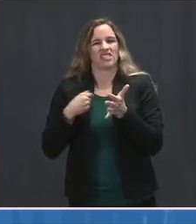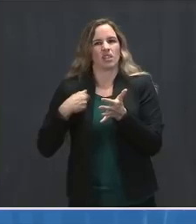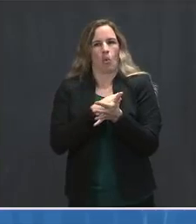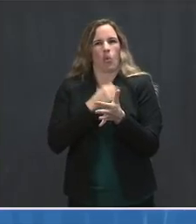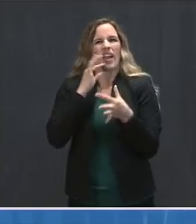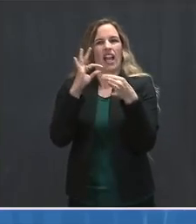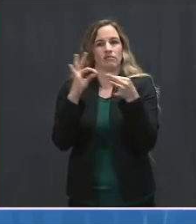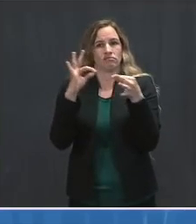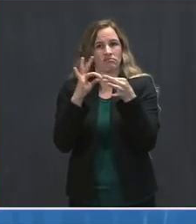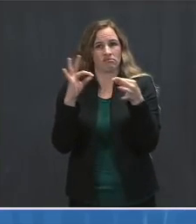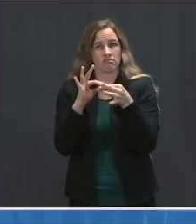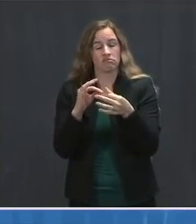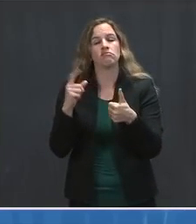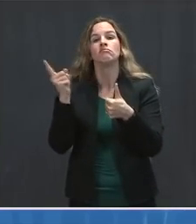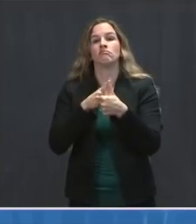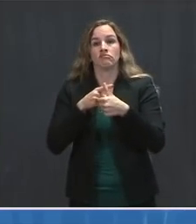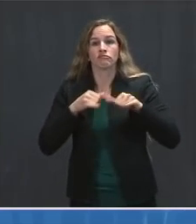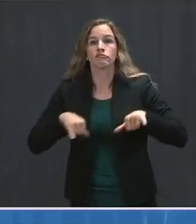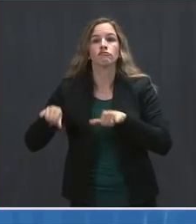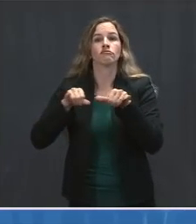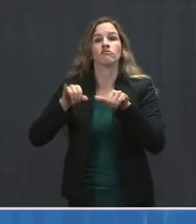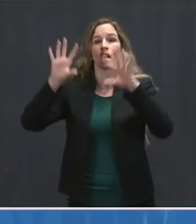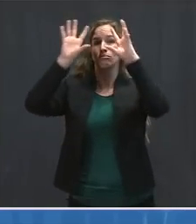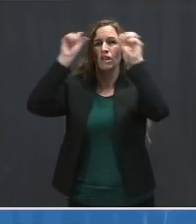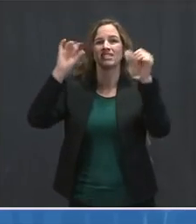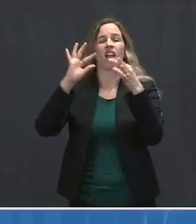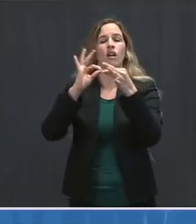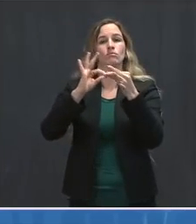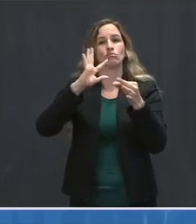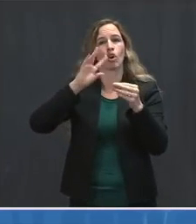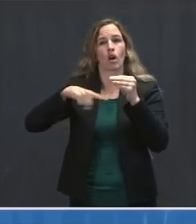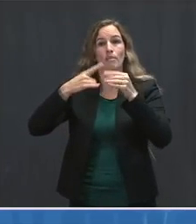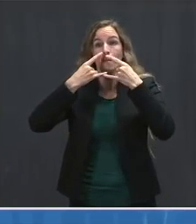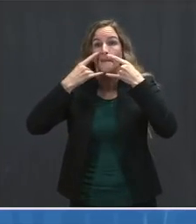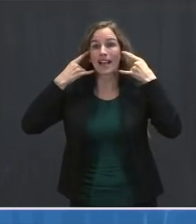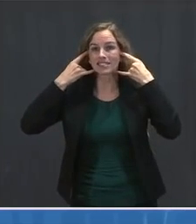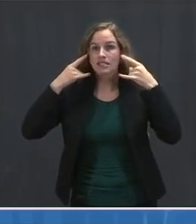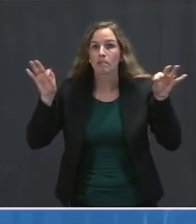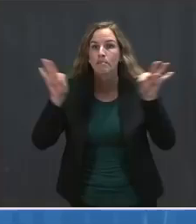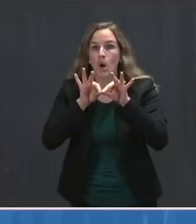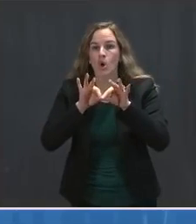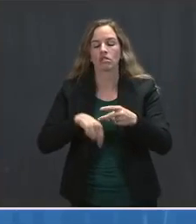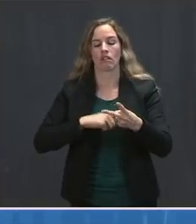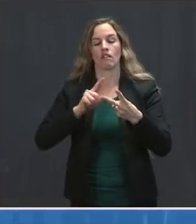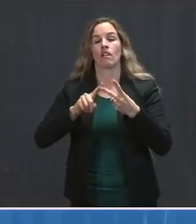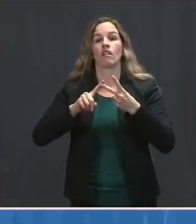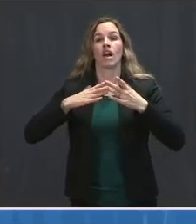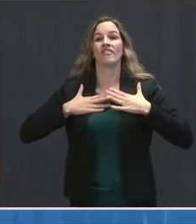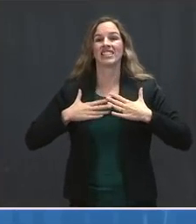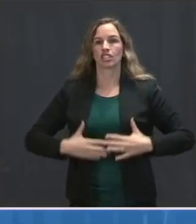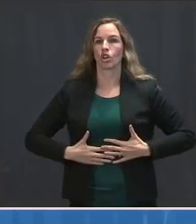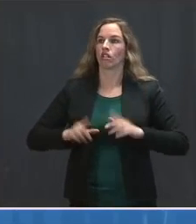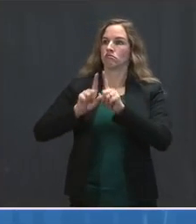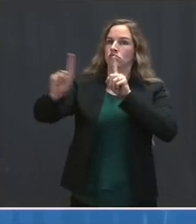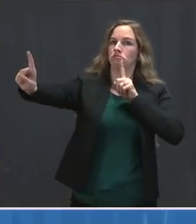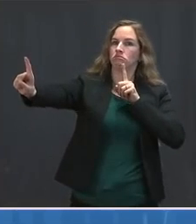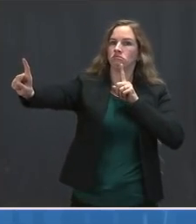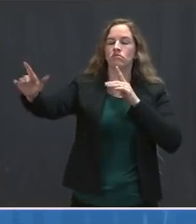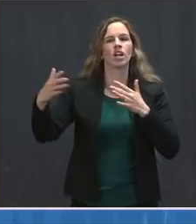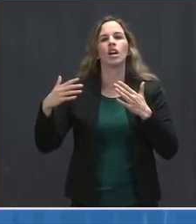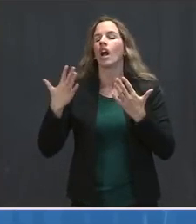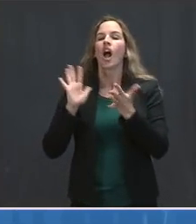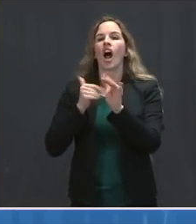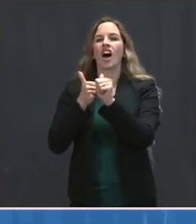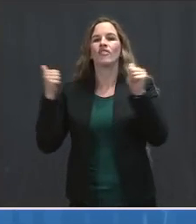the uniform masking that the President has spoken about, the physical distancing, the avoiding congregate settings,